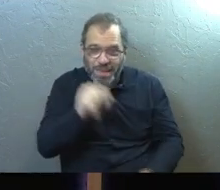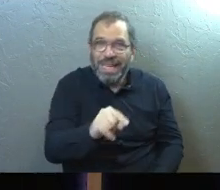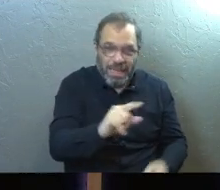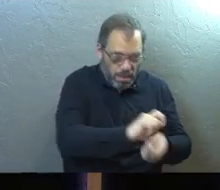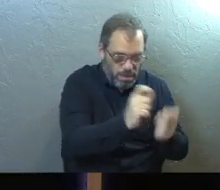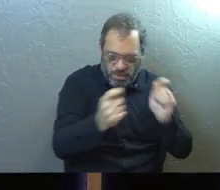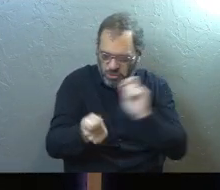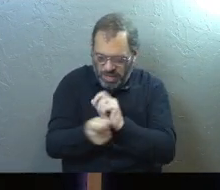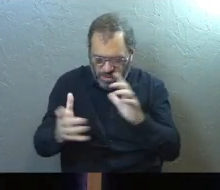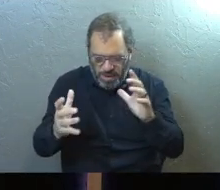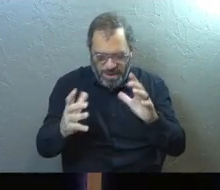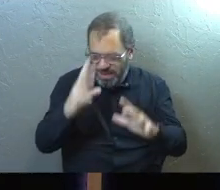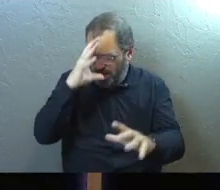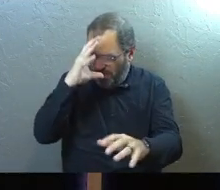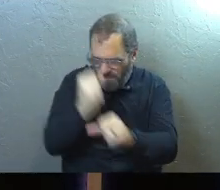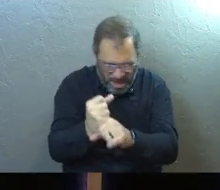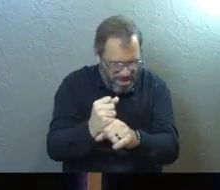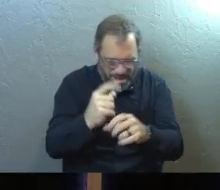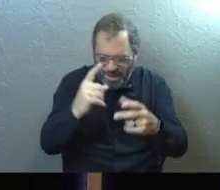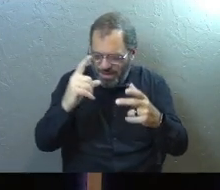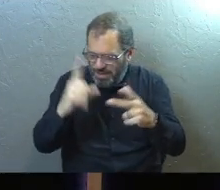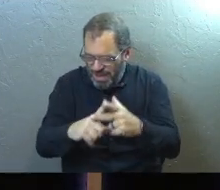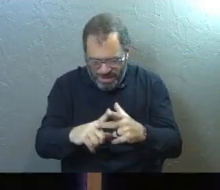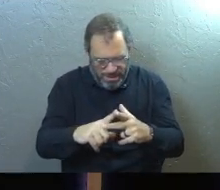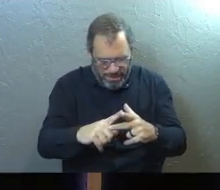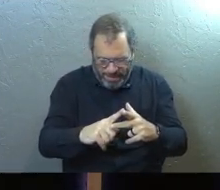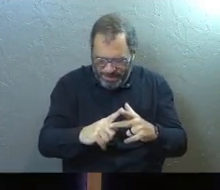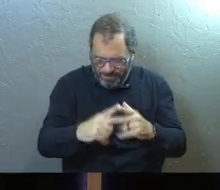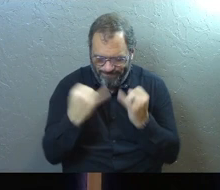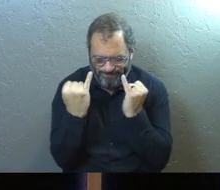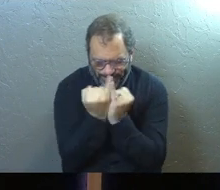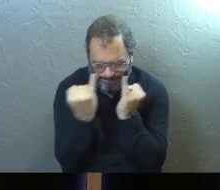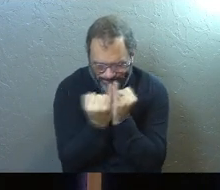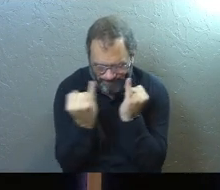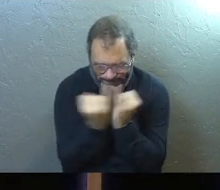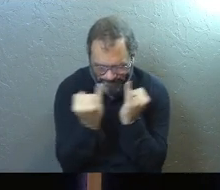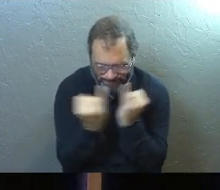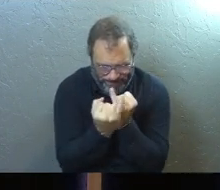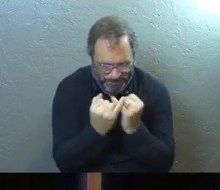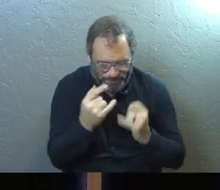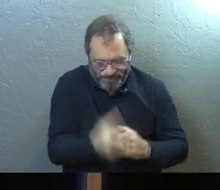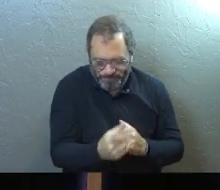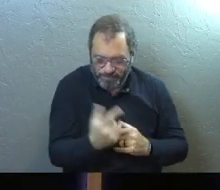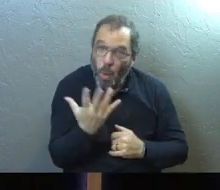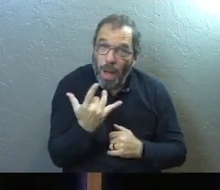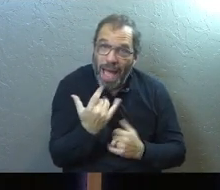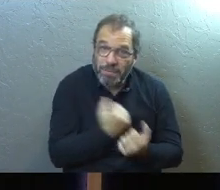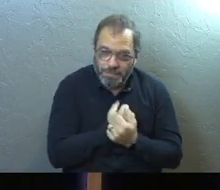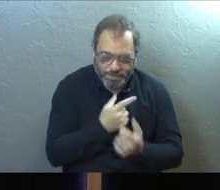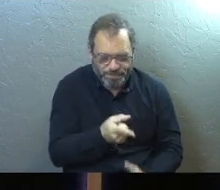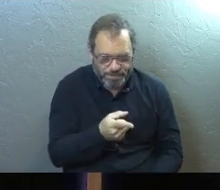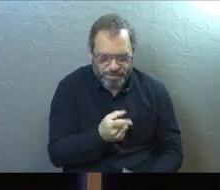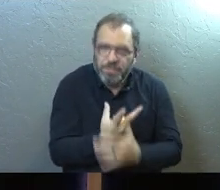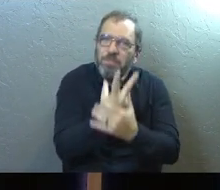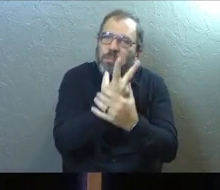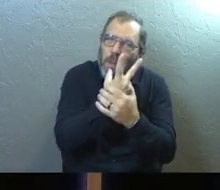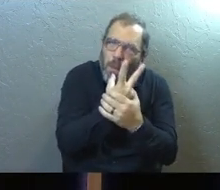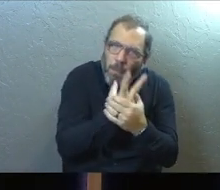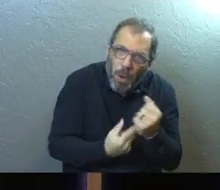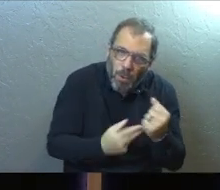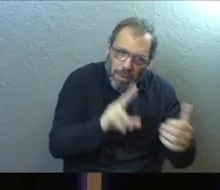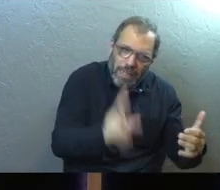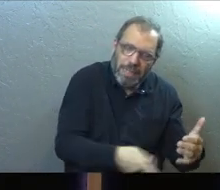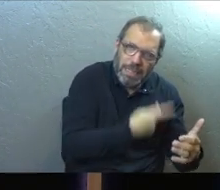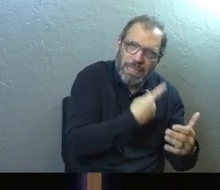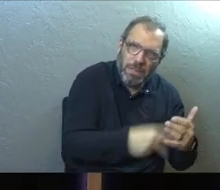that he switches into this faith mode. He switches into this talking to himself mode. I love it partly because it's both in this